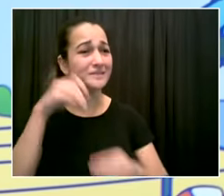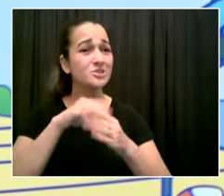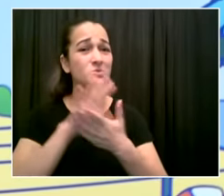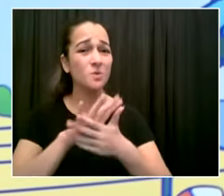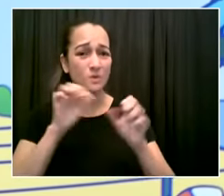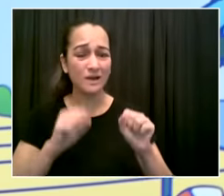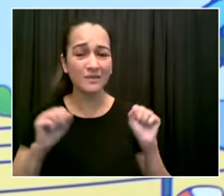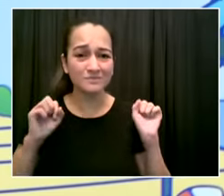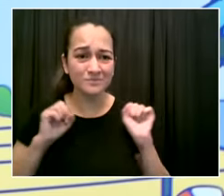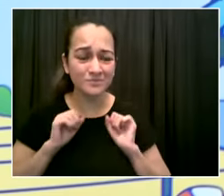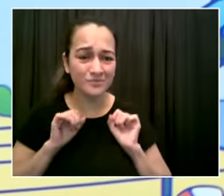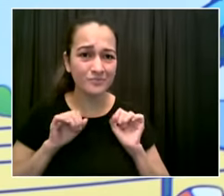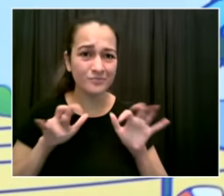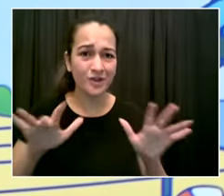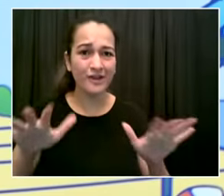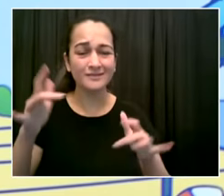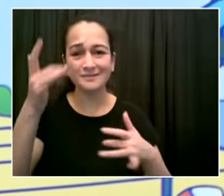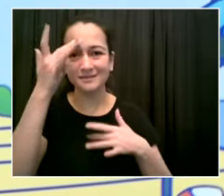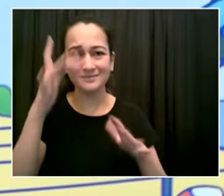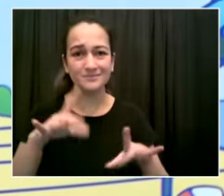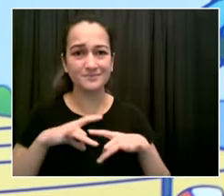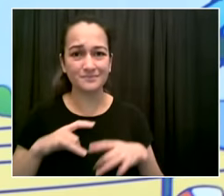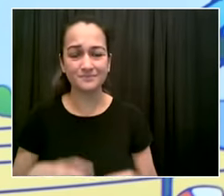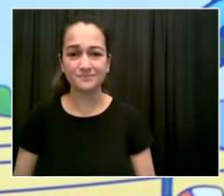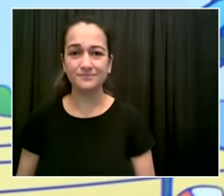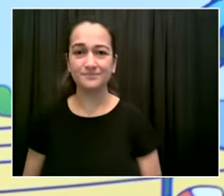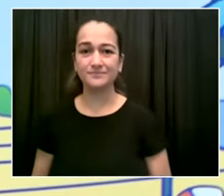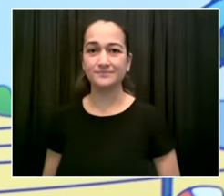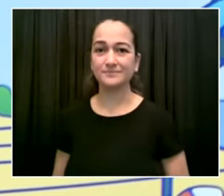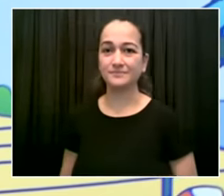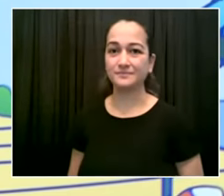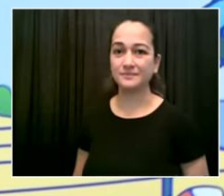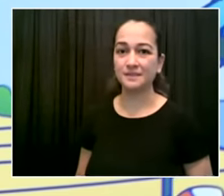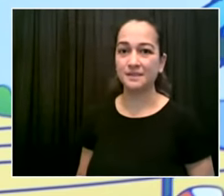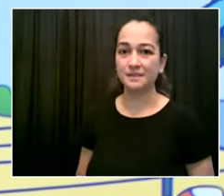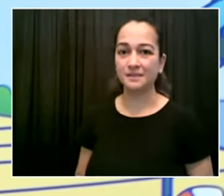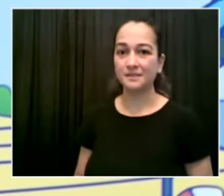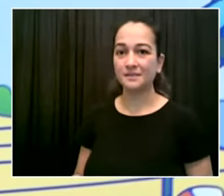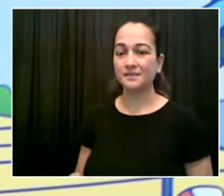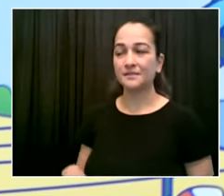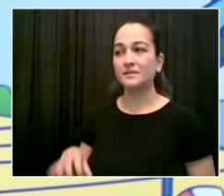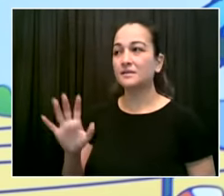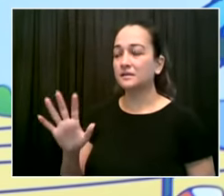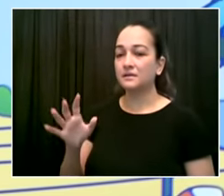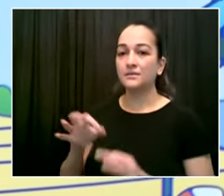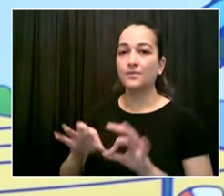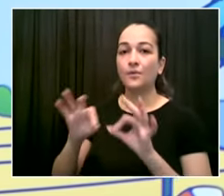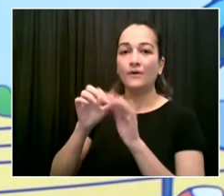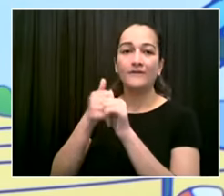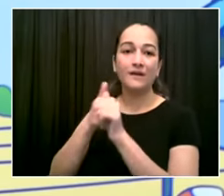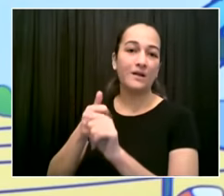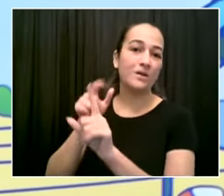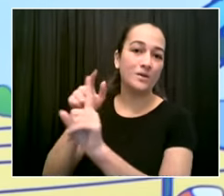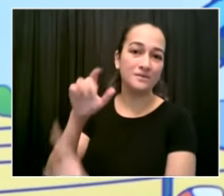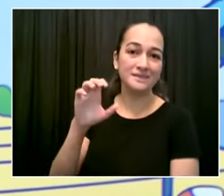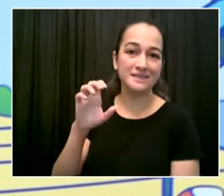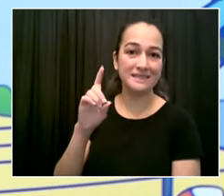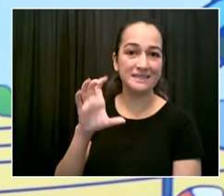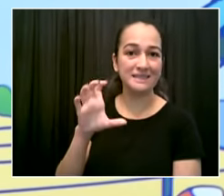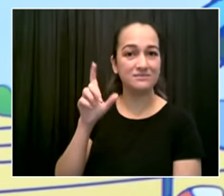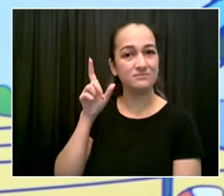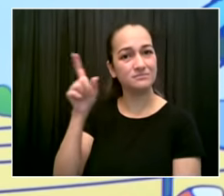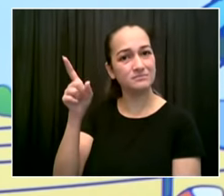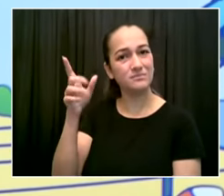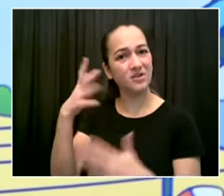the cdc guidance the state education department guidance on distancing and again respect you a lot